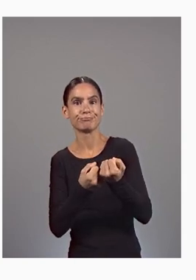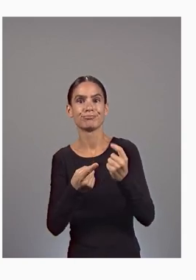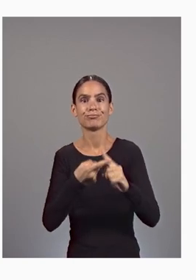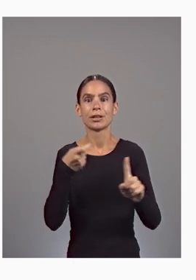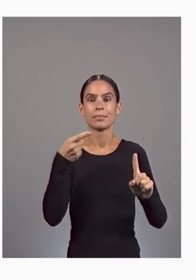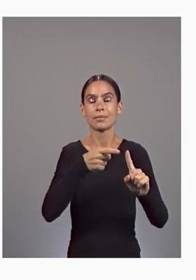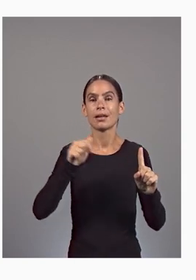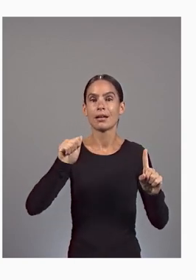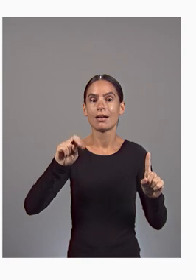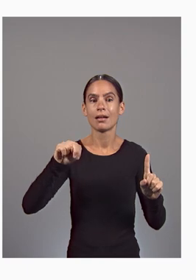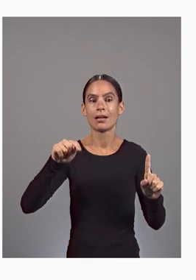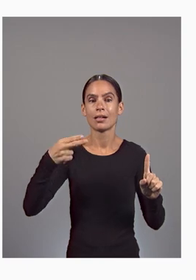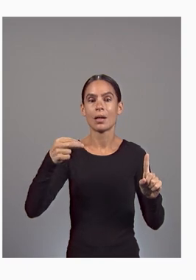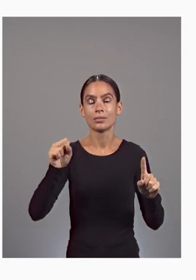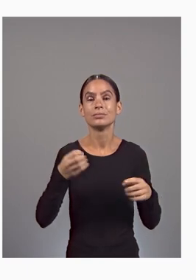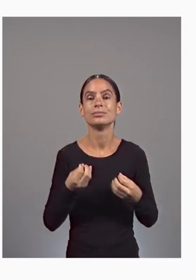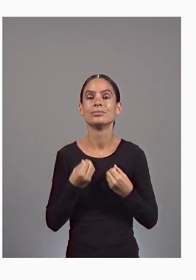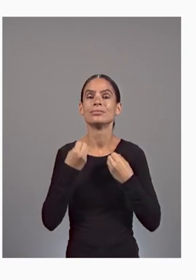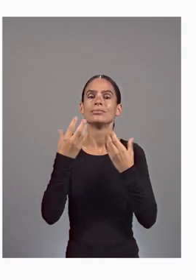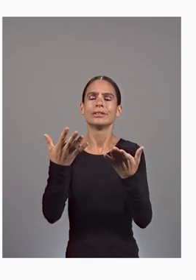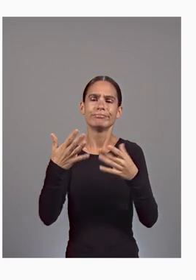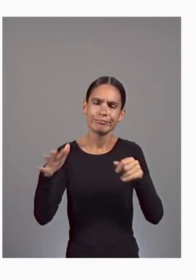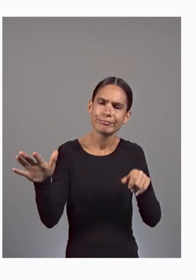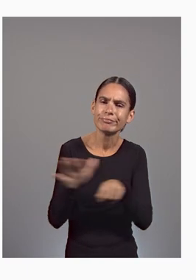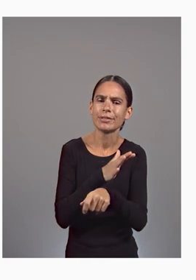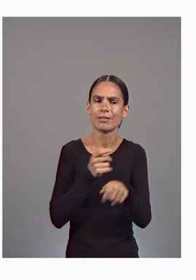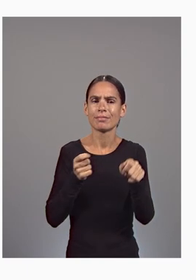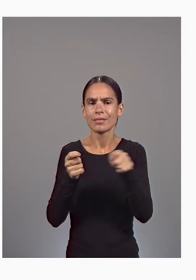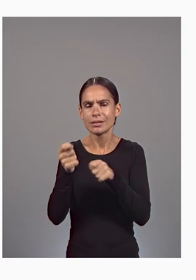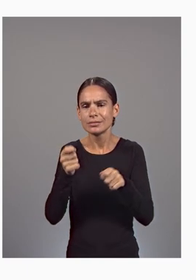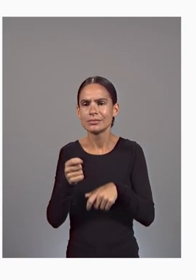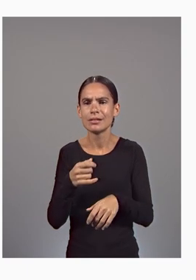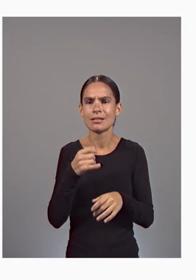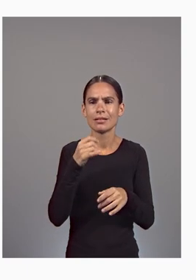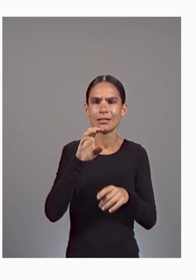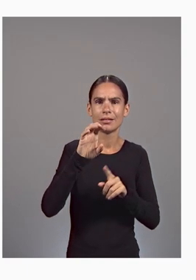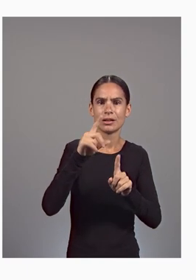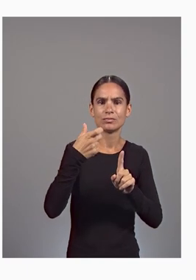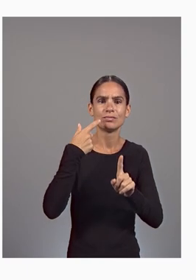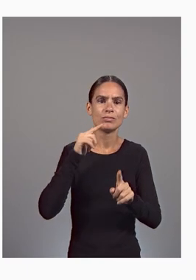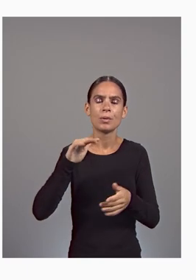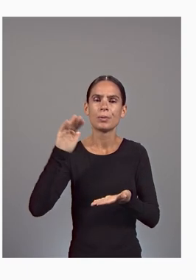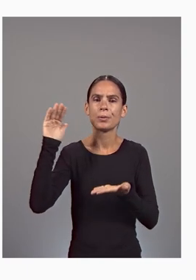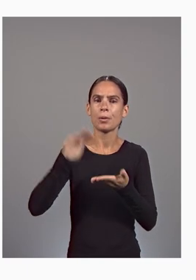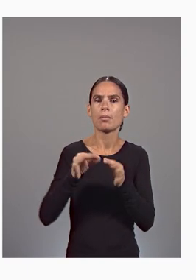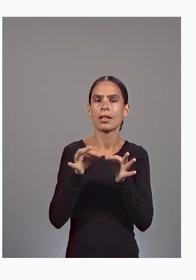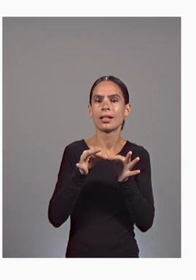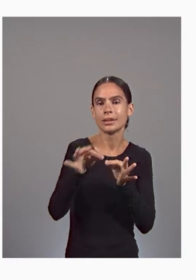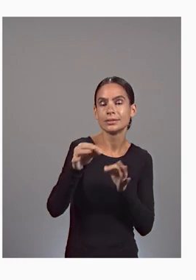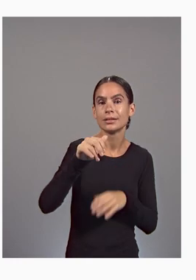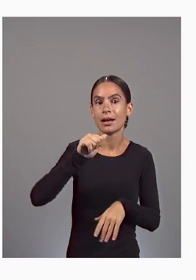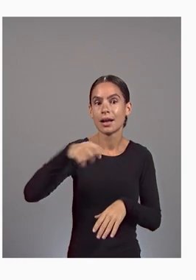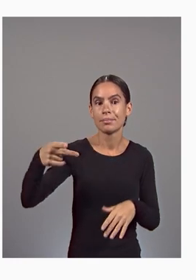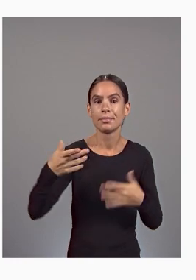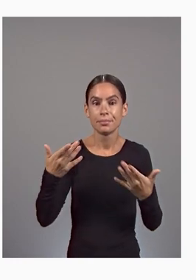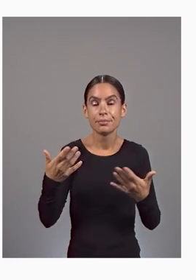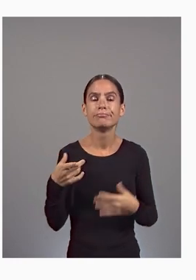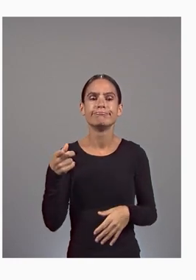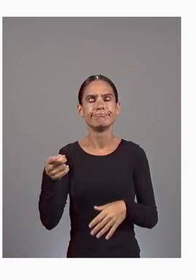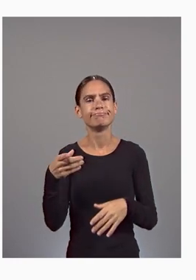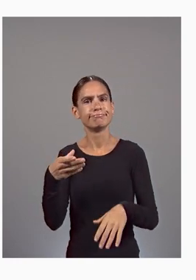provides you a fully managed edge for low latency applications. It's being used to power